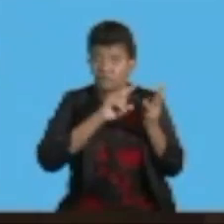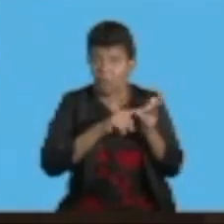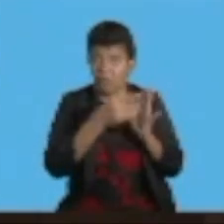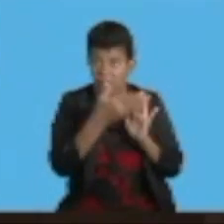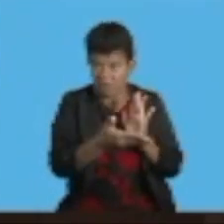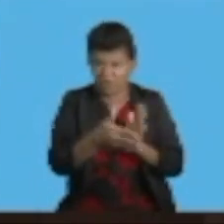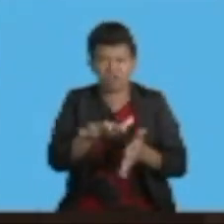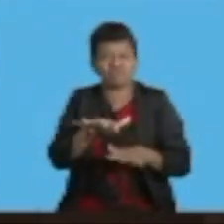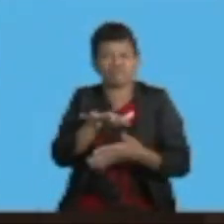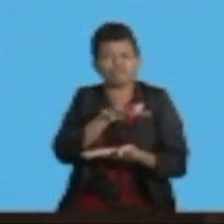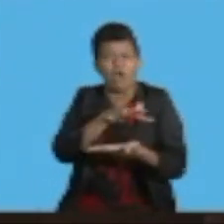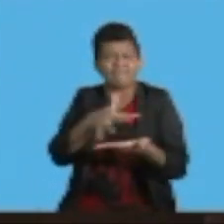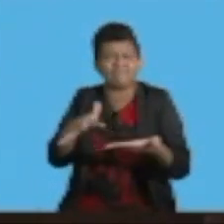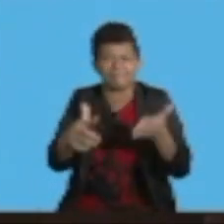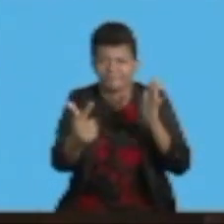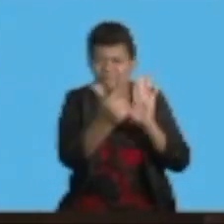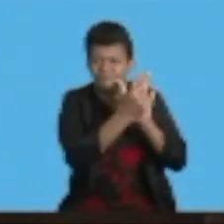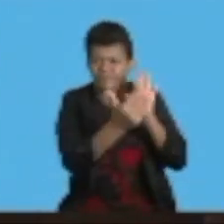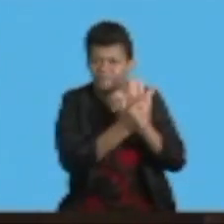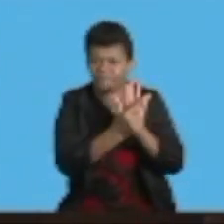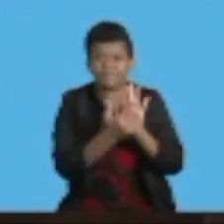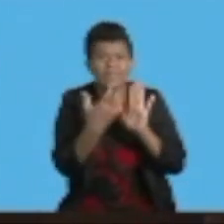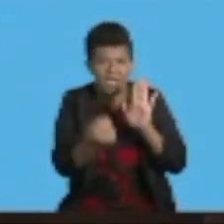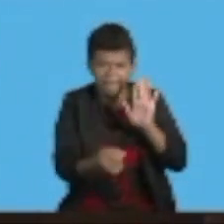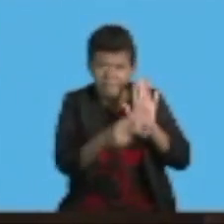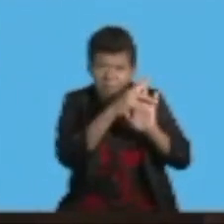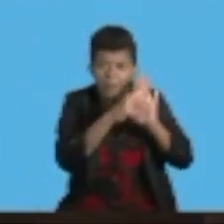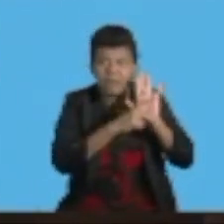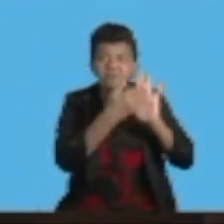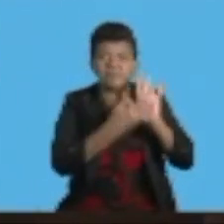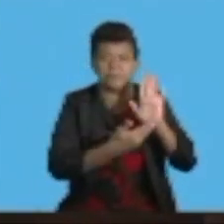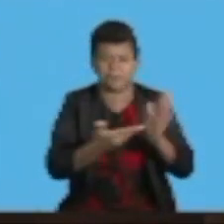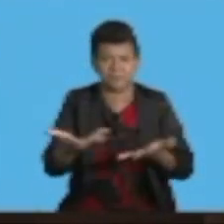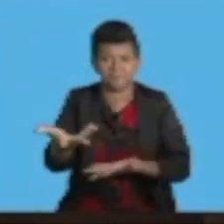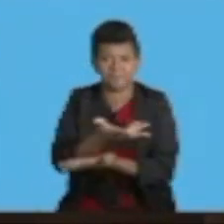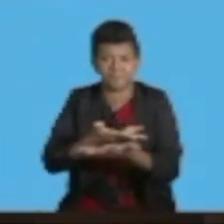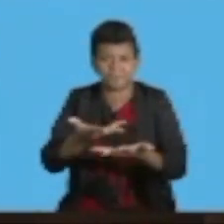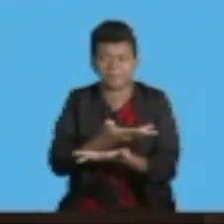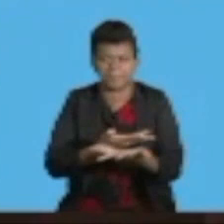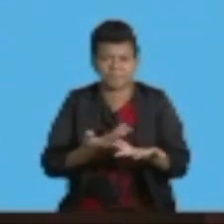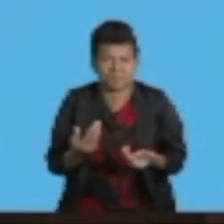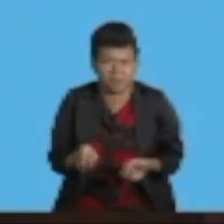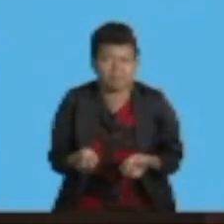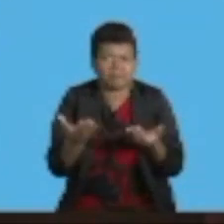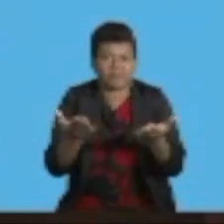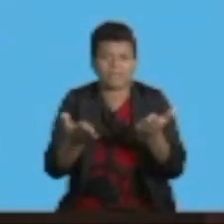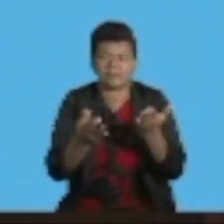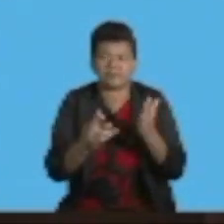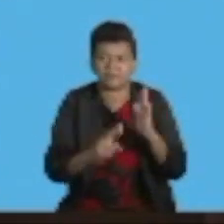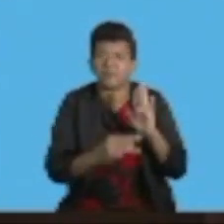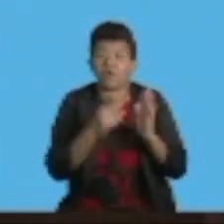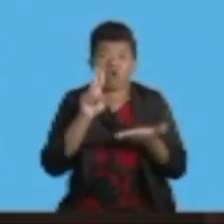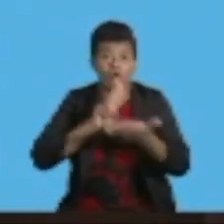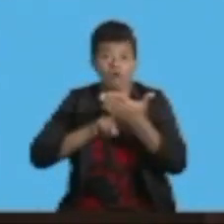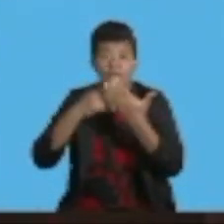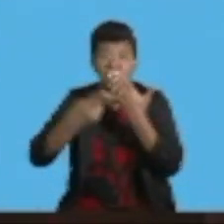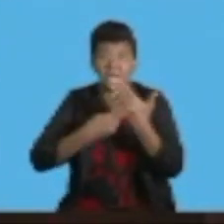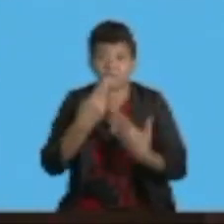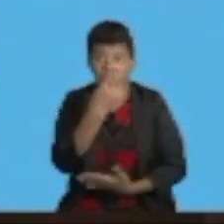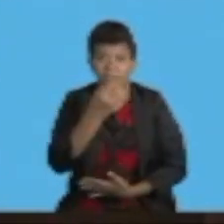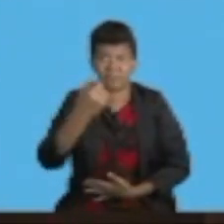and investment policy statement. The consultation started in November 2017 and it is still